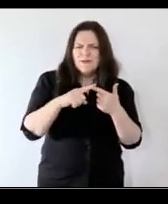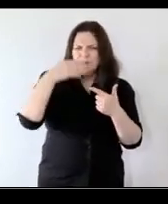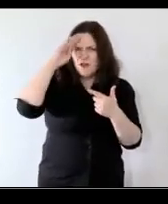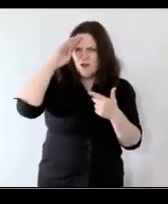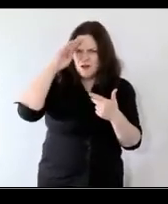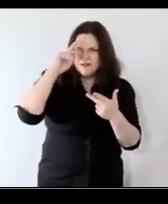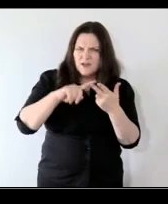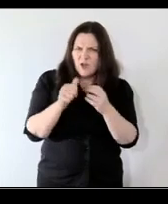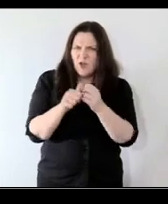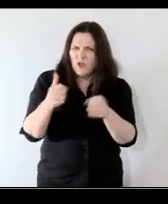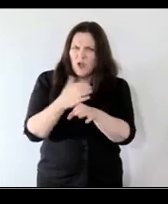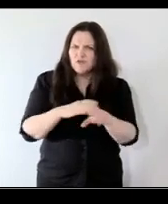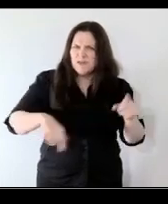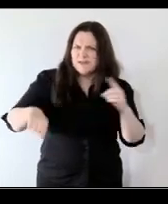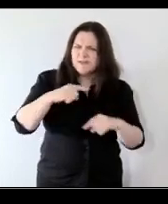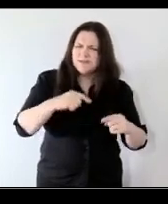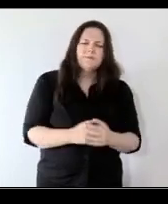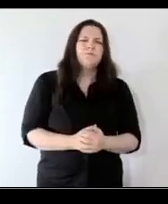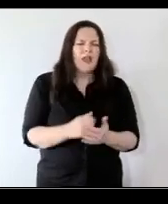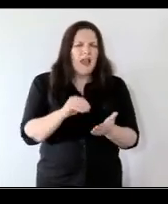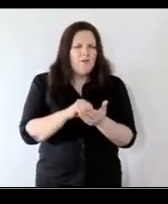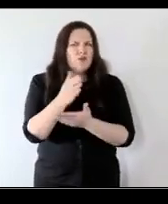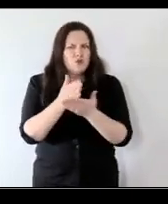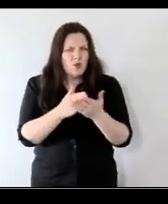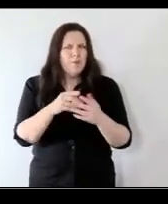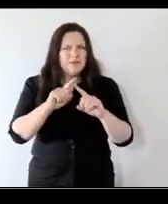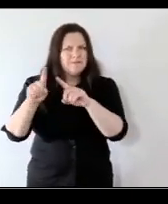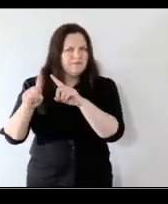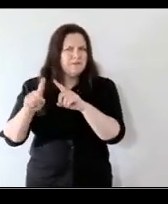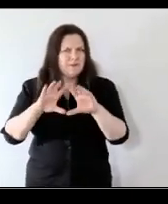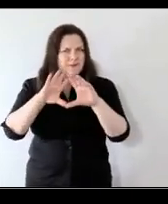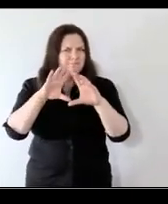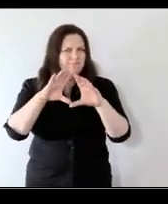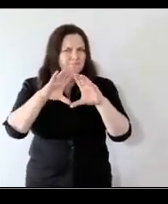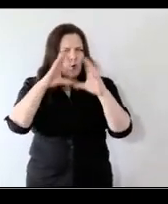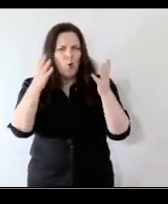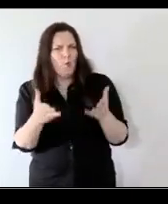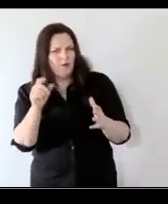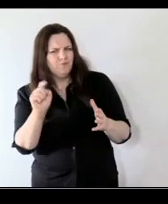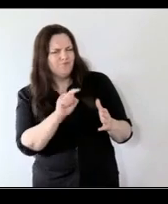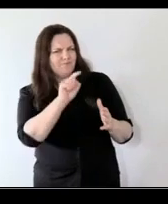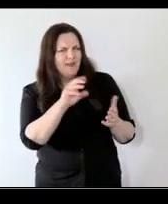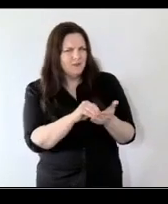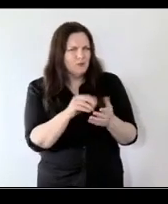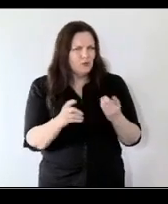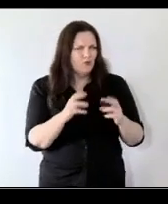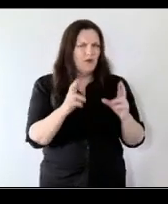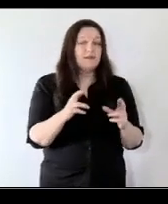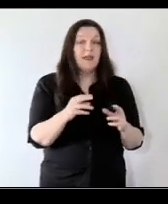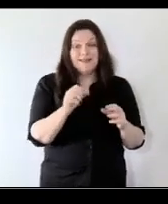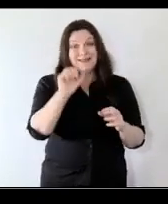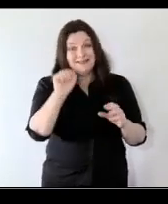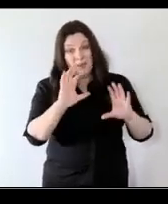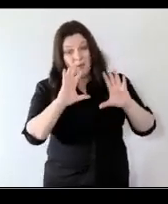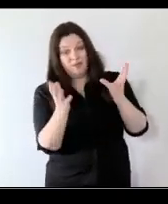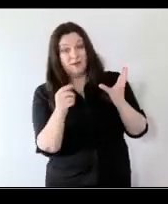and others so so there are places you can look to um that are doing things right there are countries in the global south